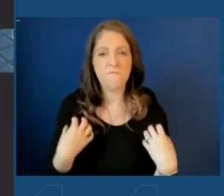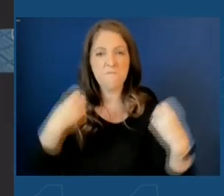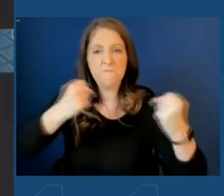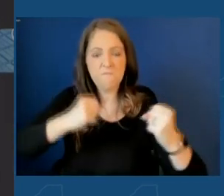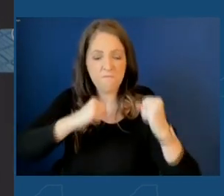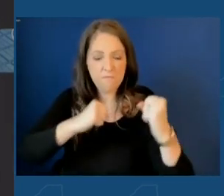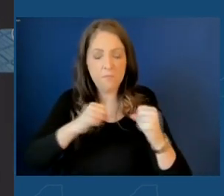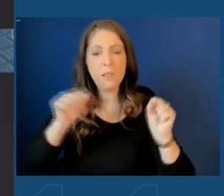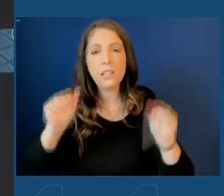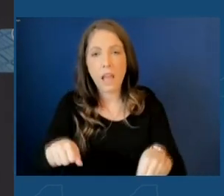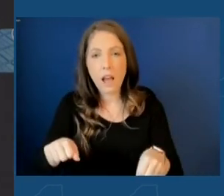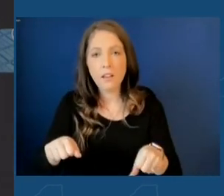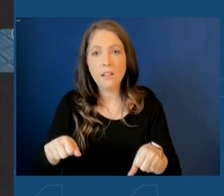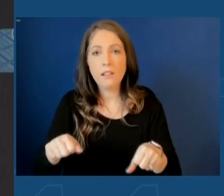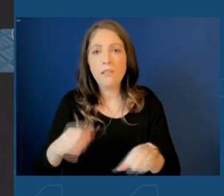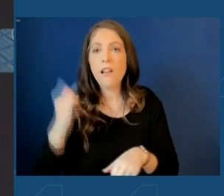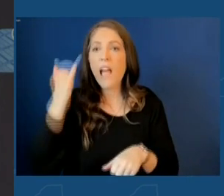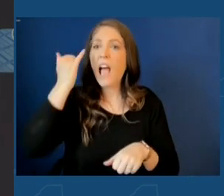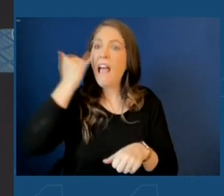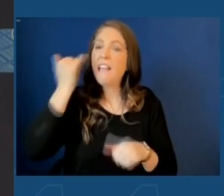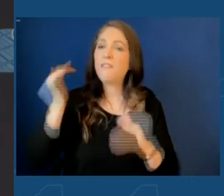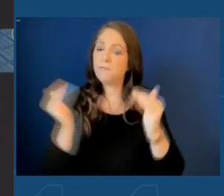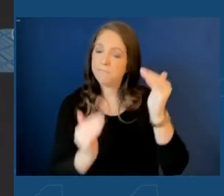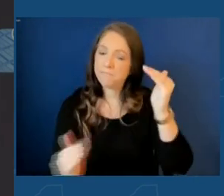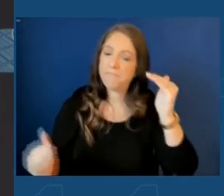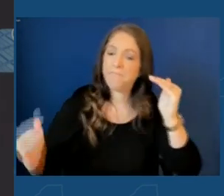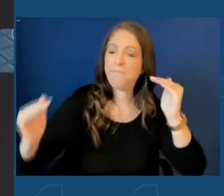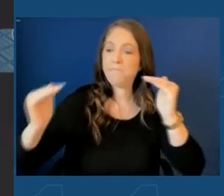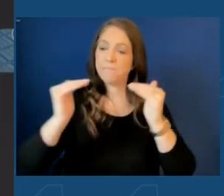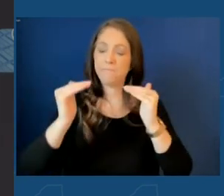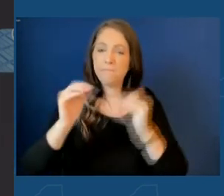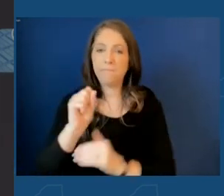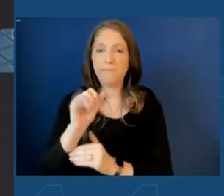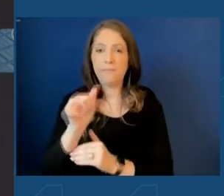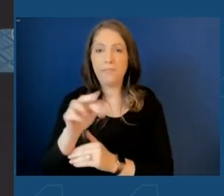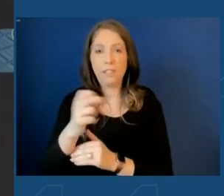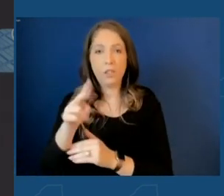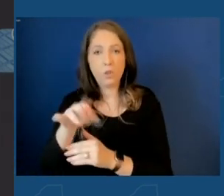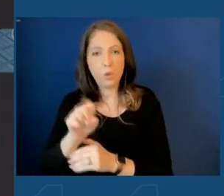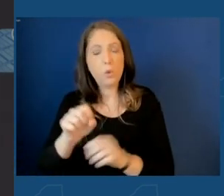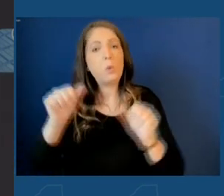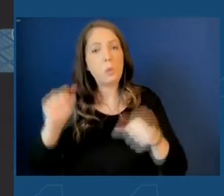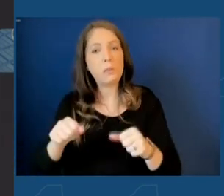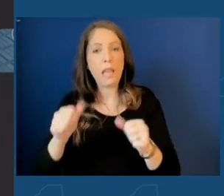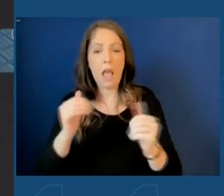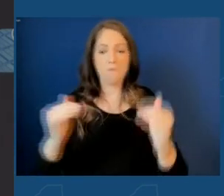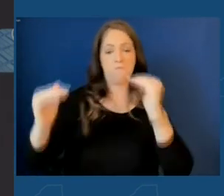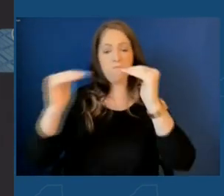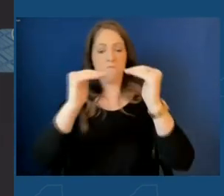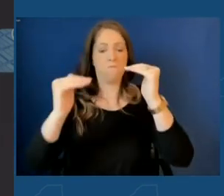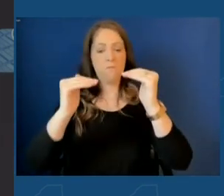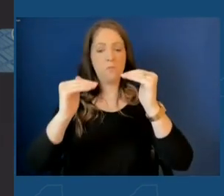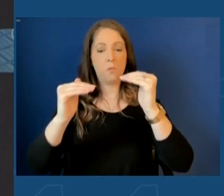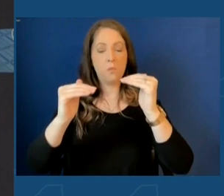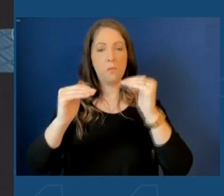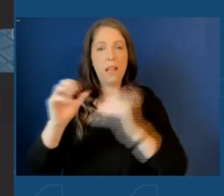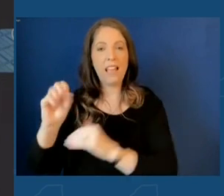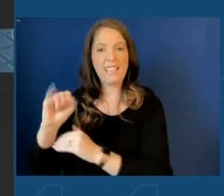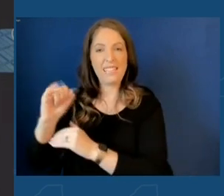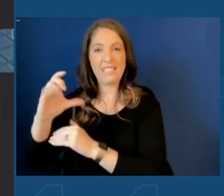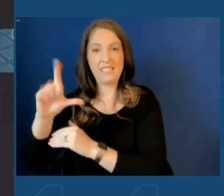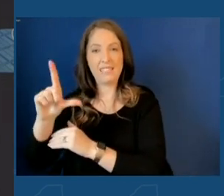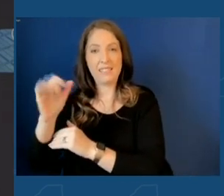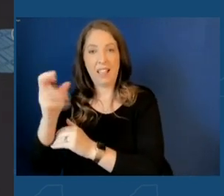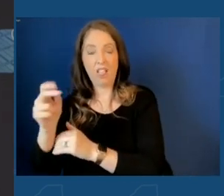And if we could just level the playing fields, Syracuse could go toe-to-toe, not just with Silicon Valley